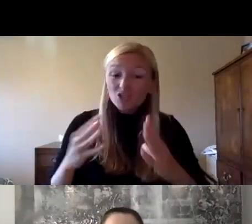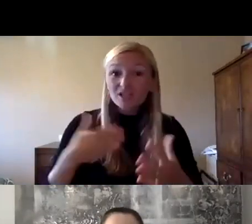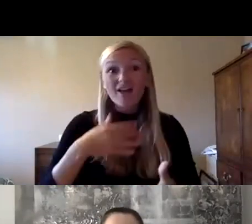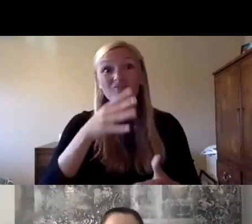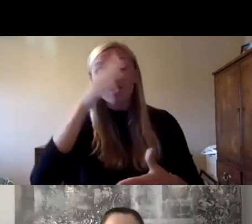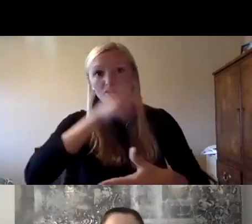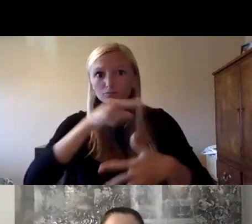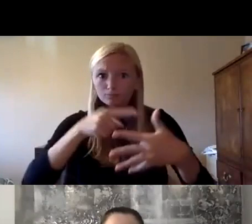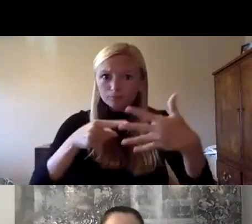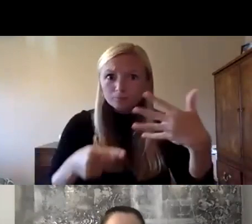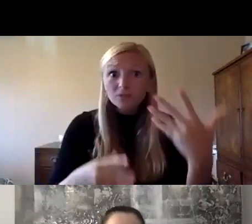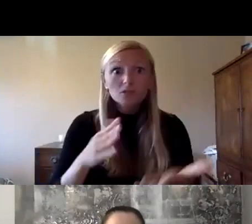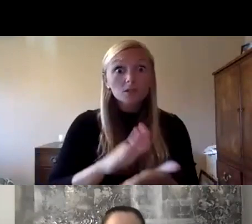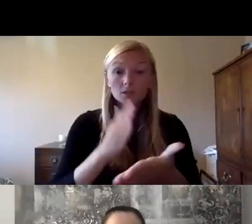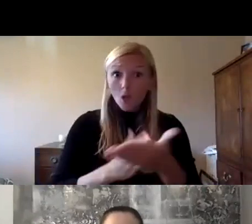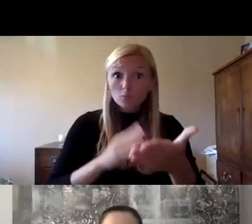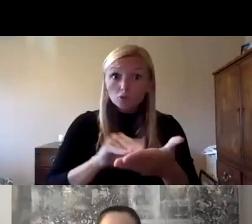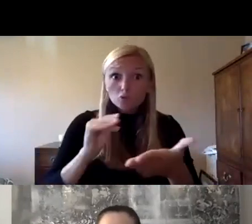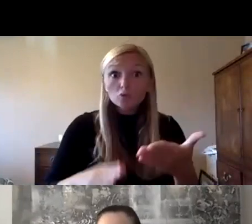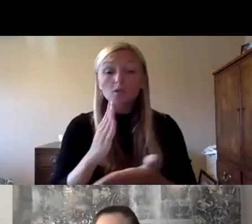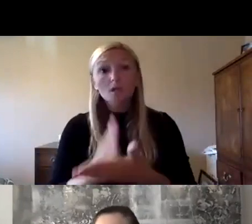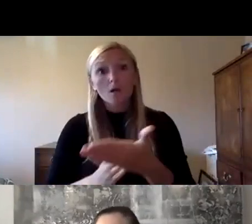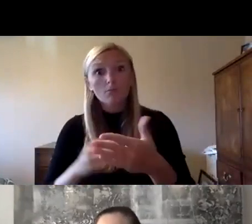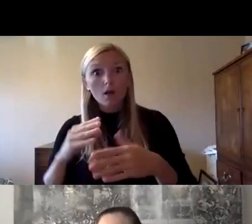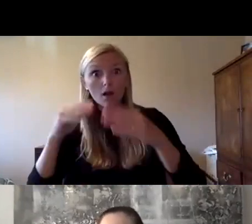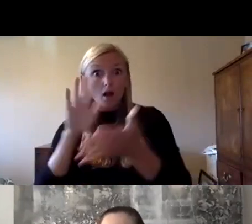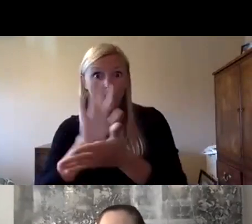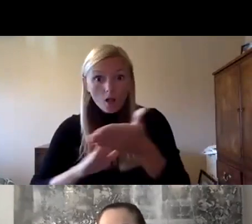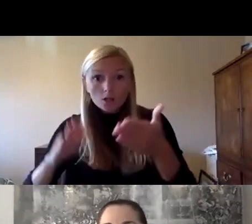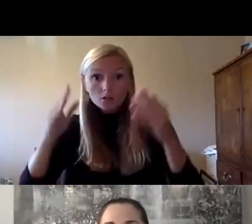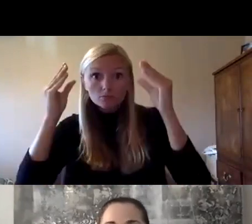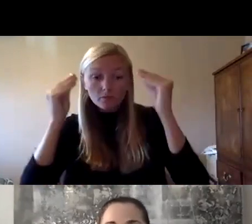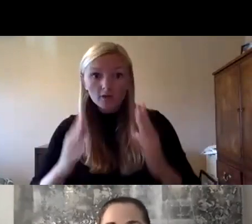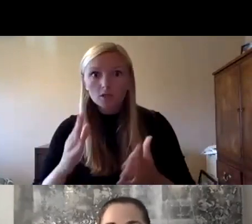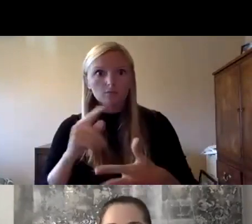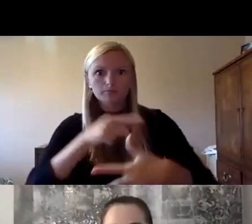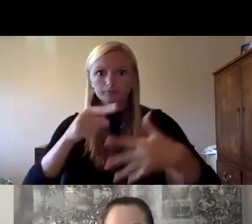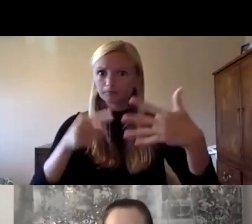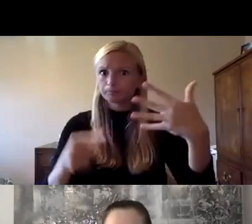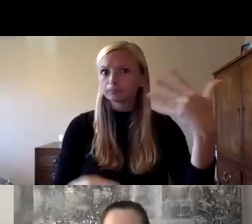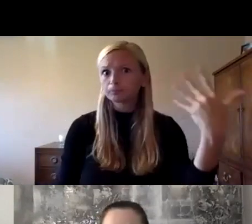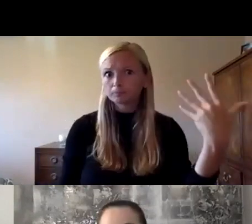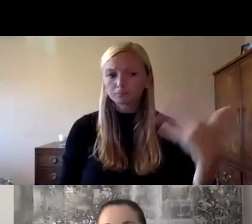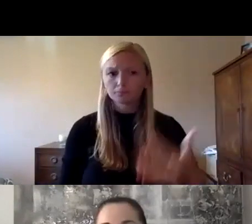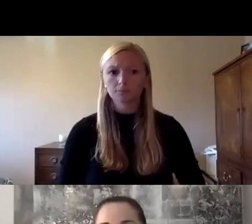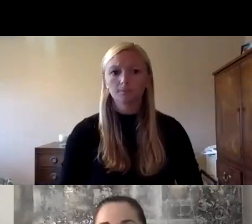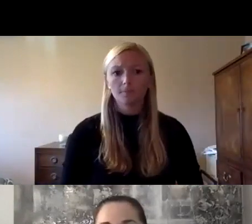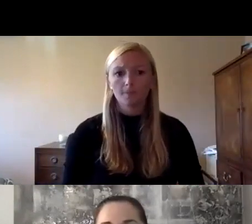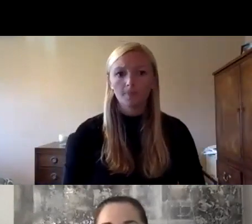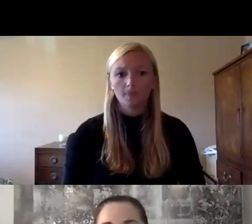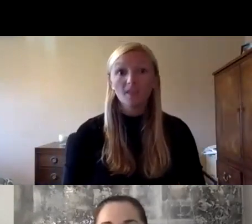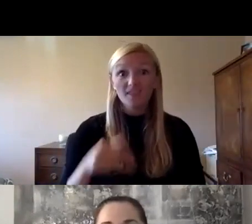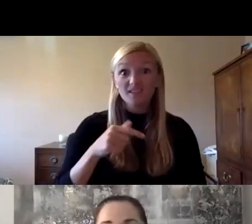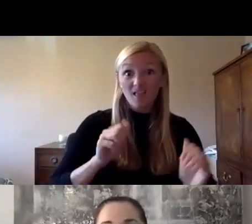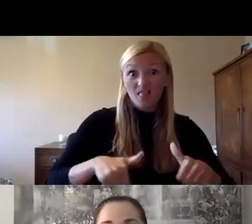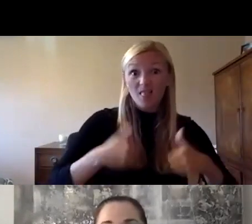we have some students and college professors as well as other school administrators in addition to this live event